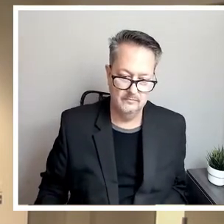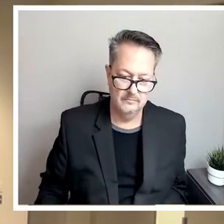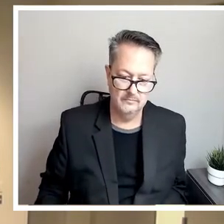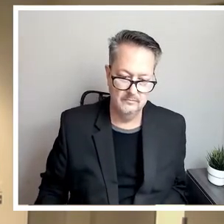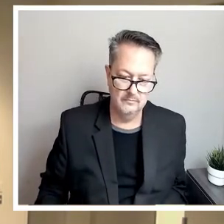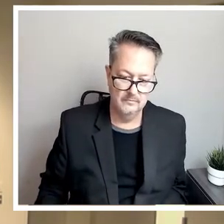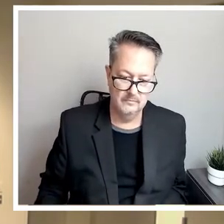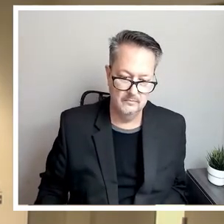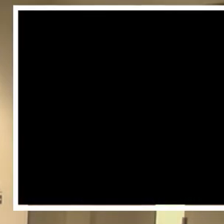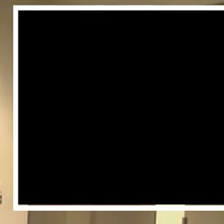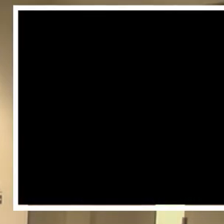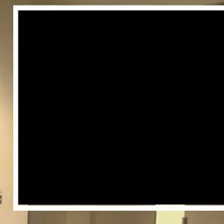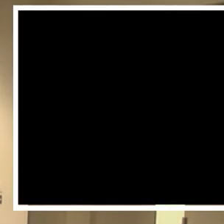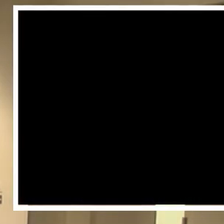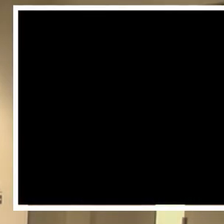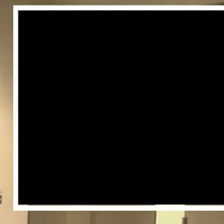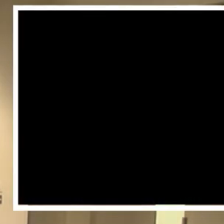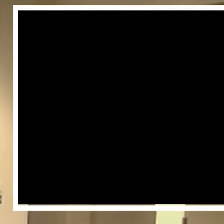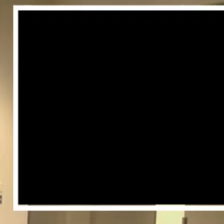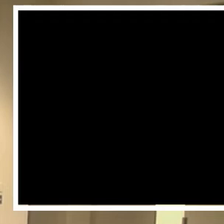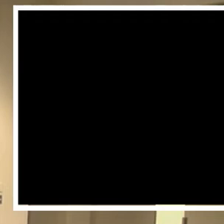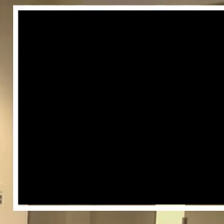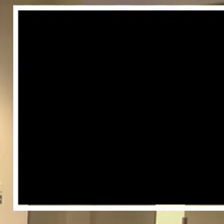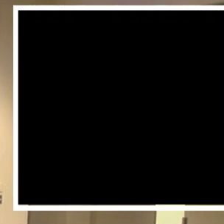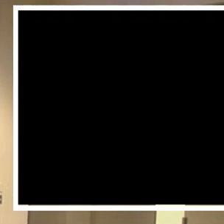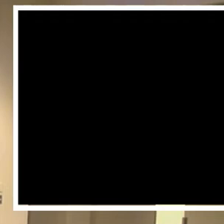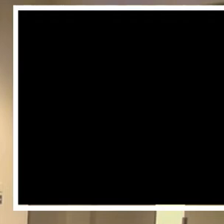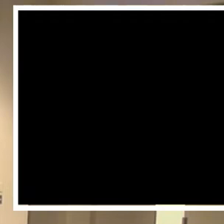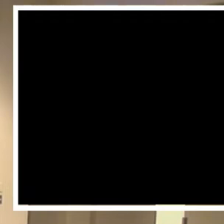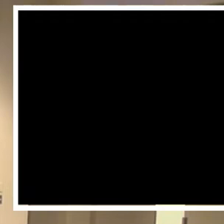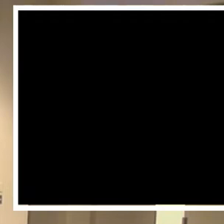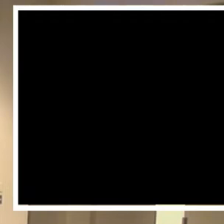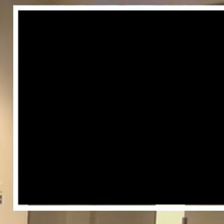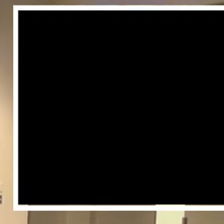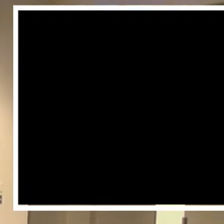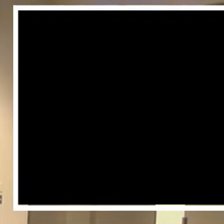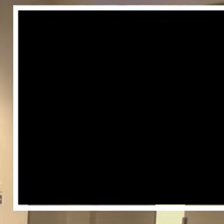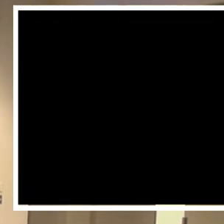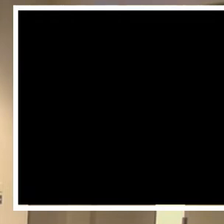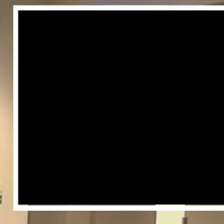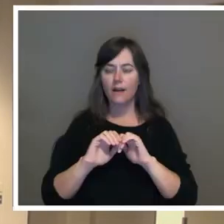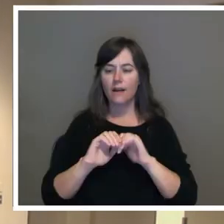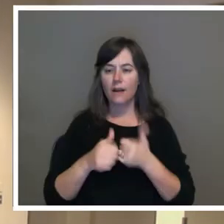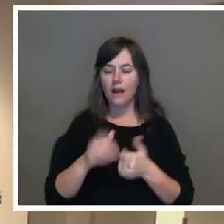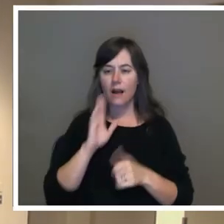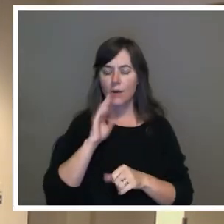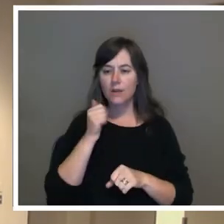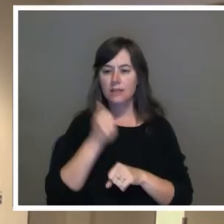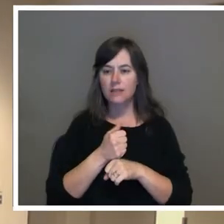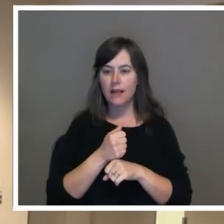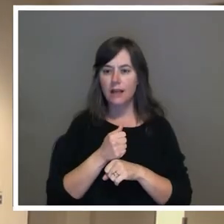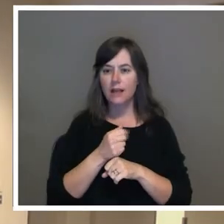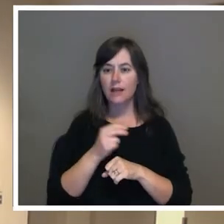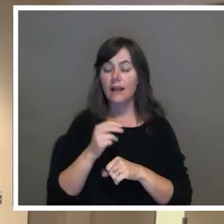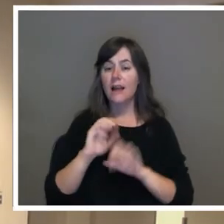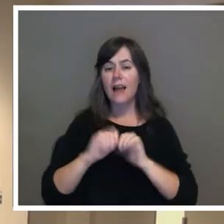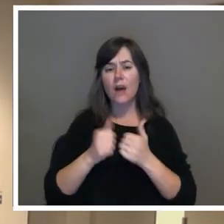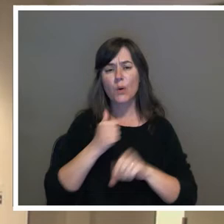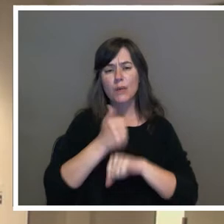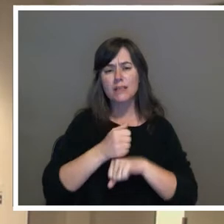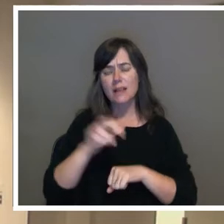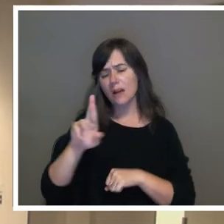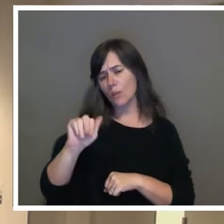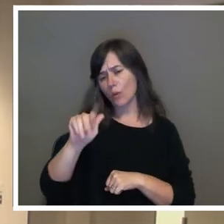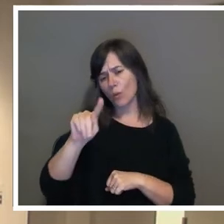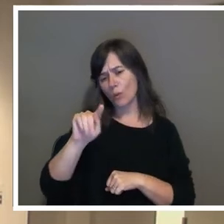CPS going to attempt to implement a rate increase when CPS has a history of negligence that has come to light recently and